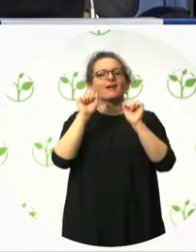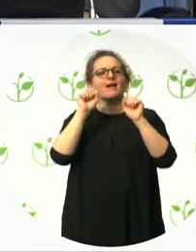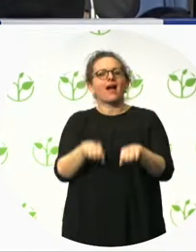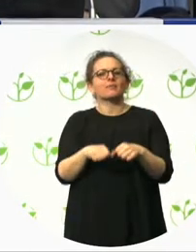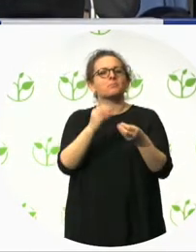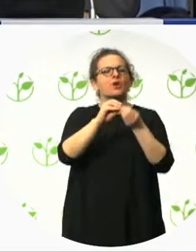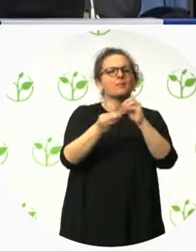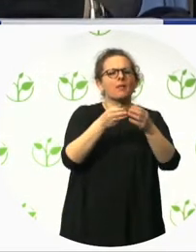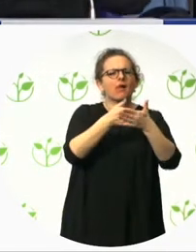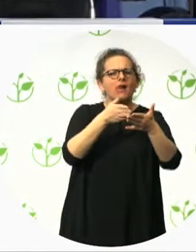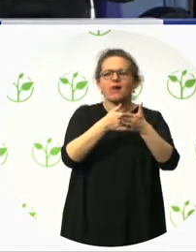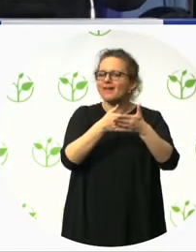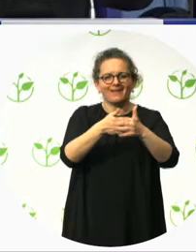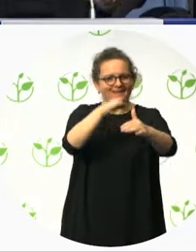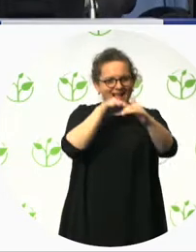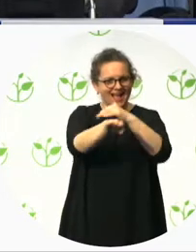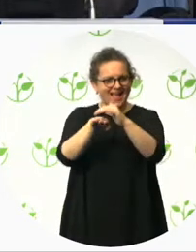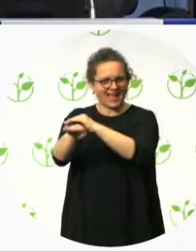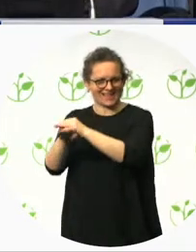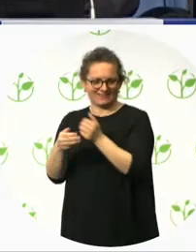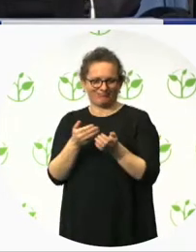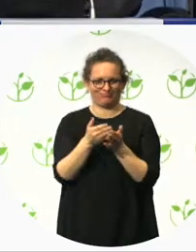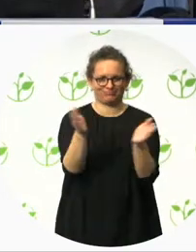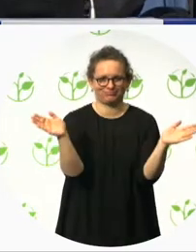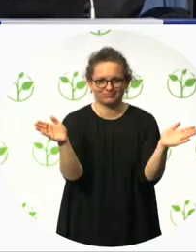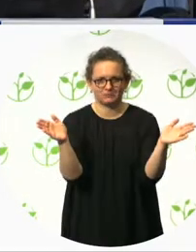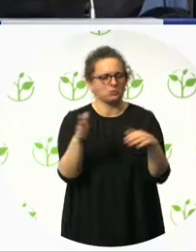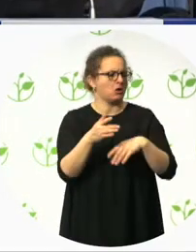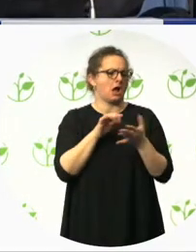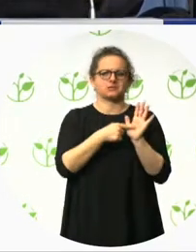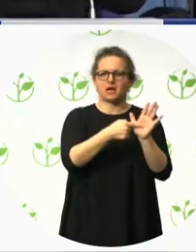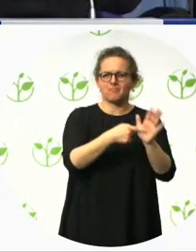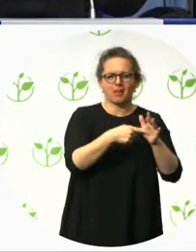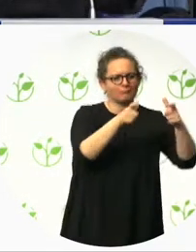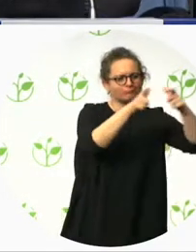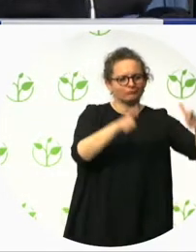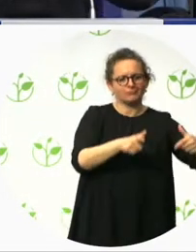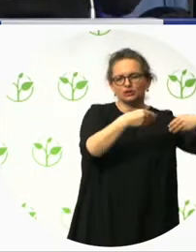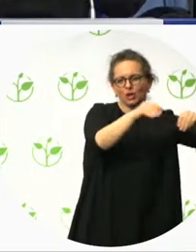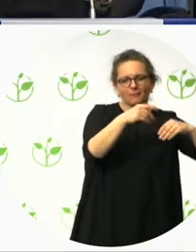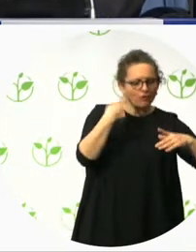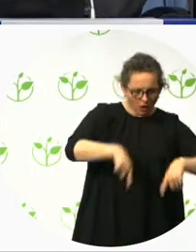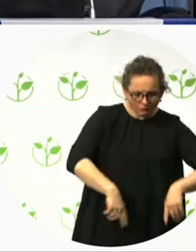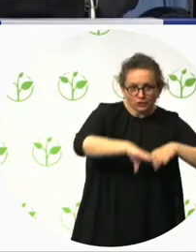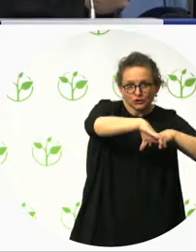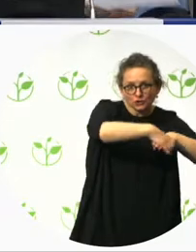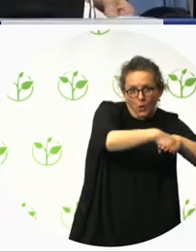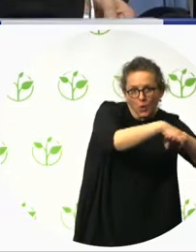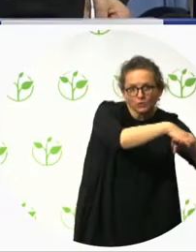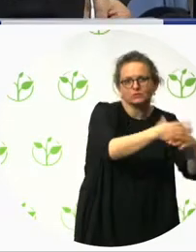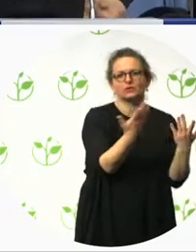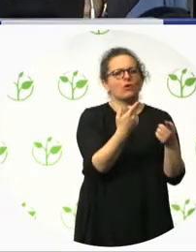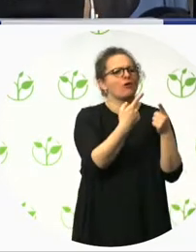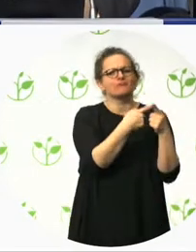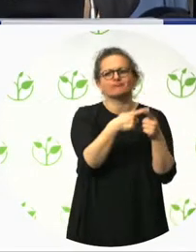up this new concept of store like for example energy efficiency, sustainable materials, universal design and